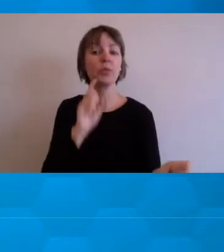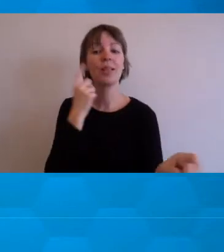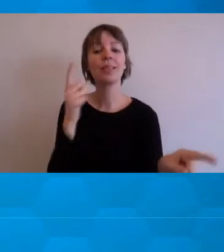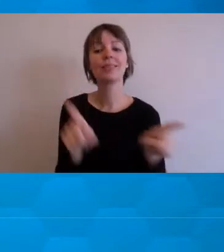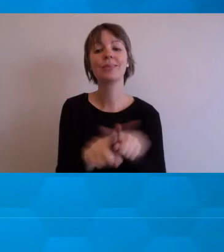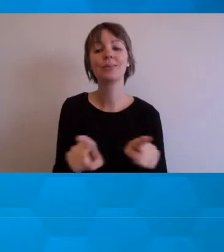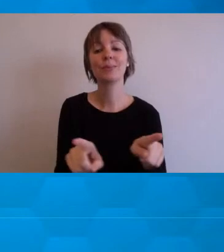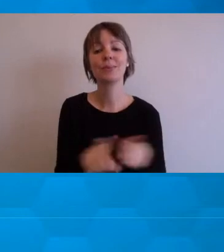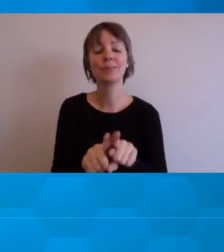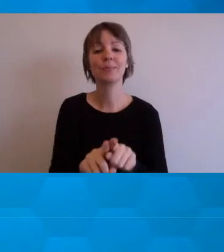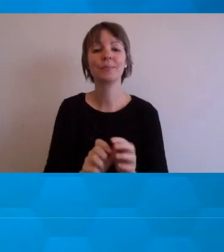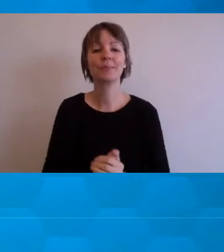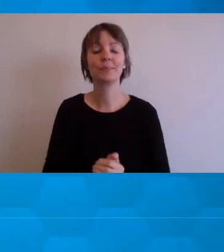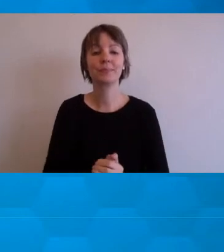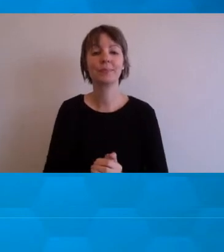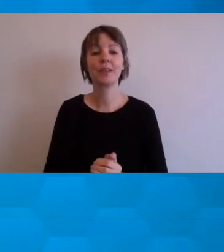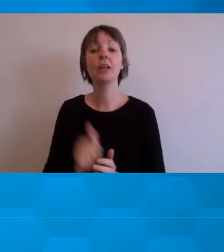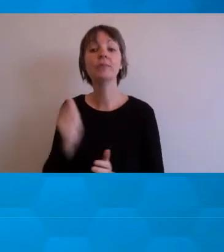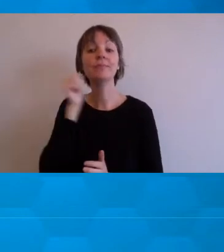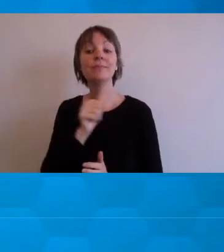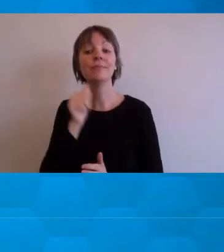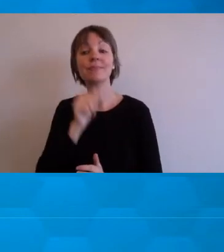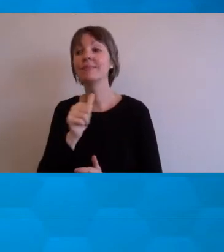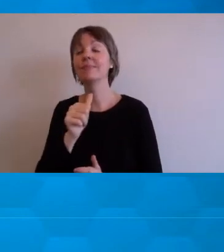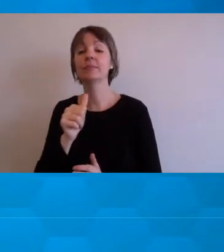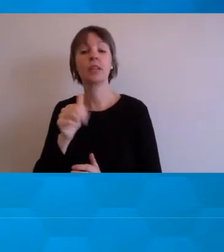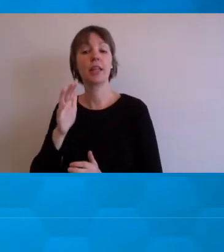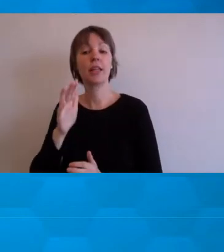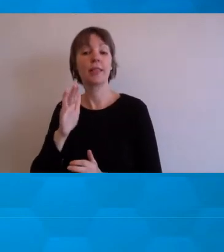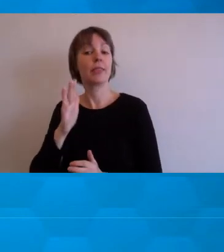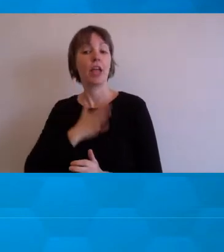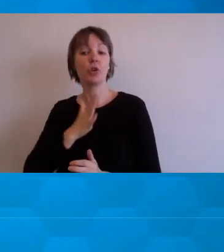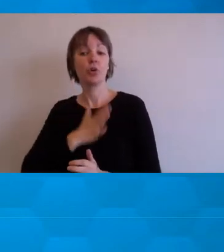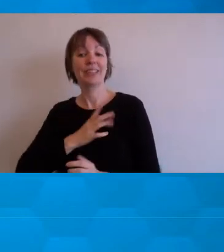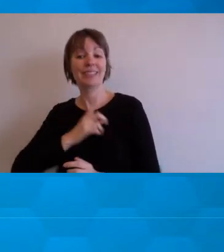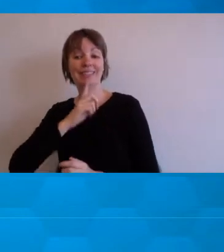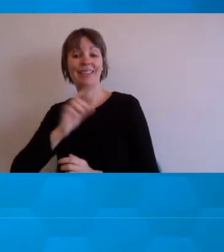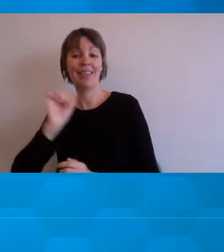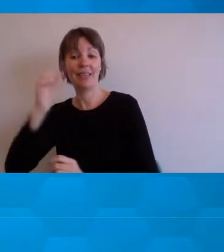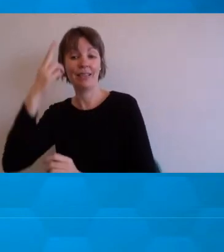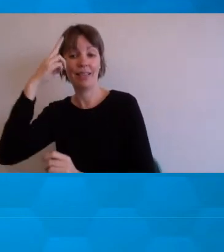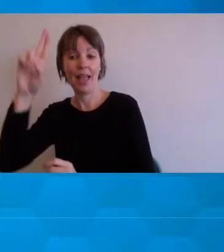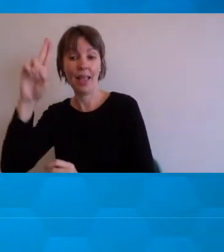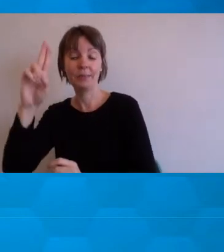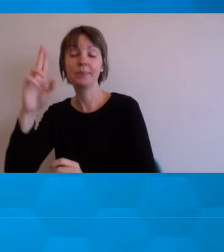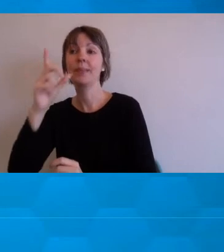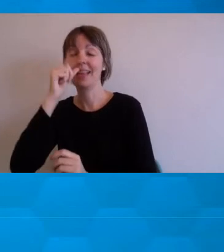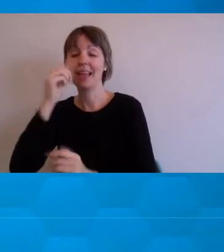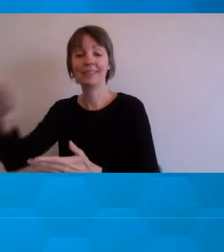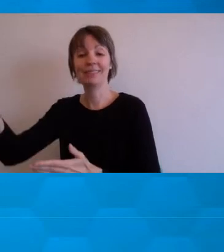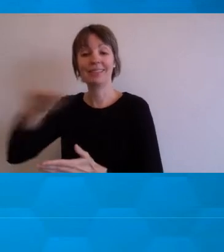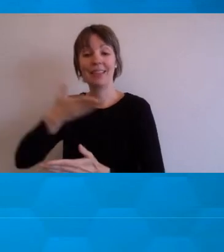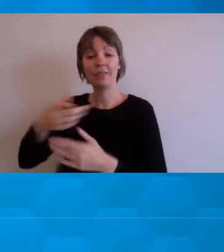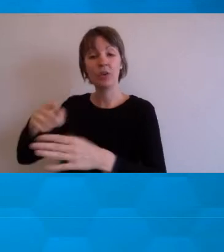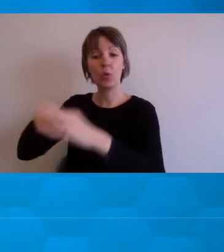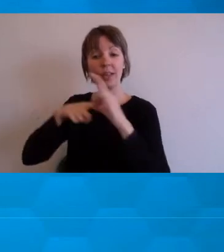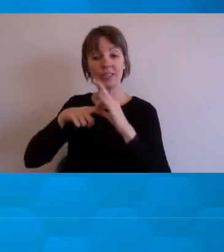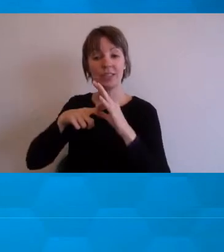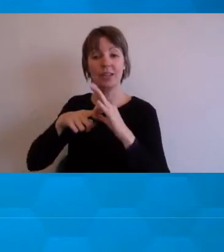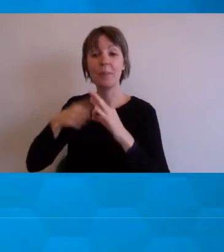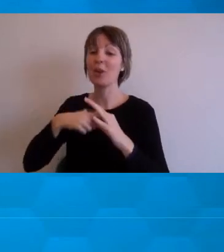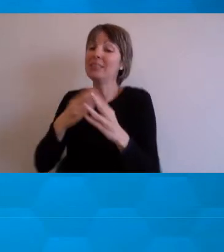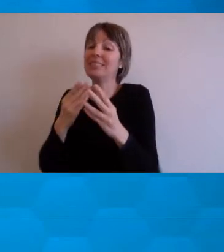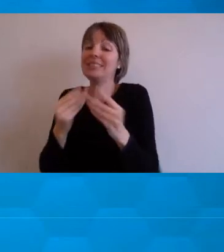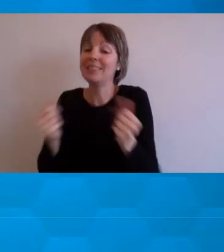if they are anonymous, this can really support because those students who have maladaptive perfectionism or anxiety will not